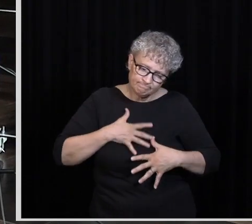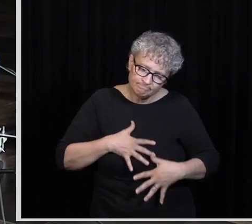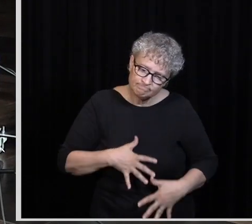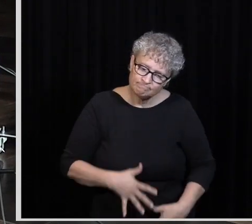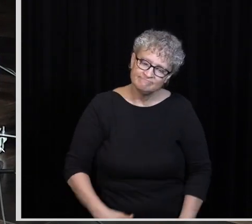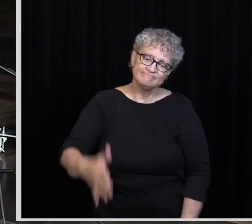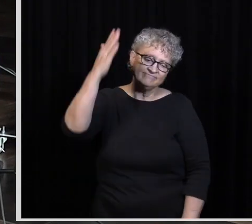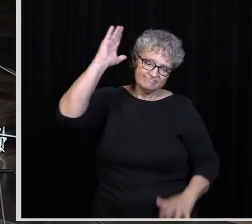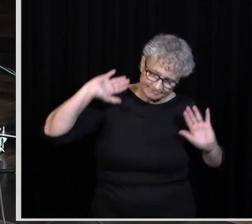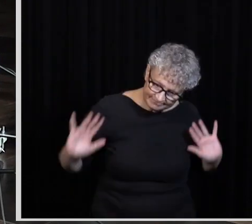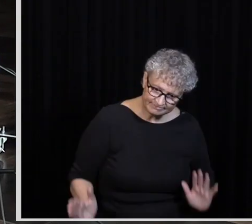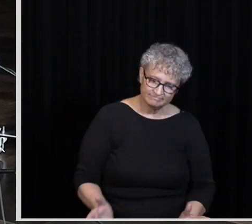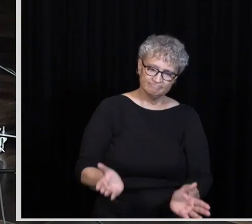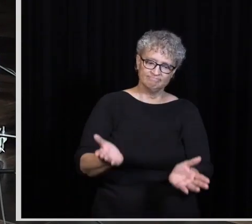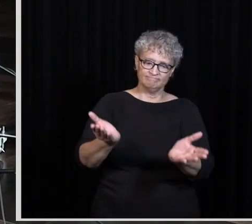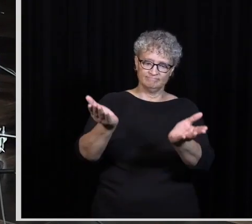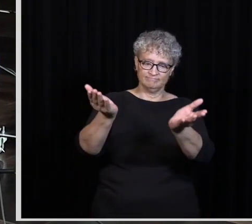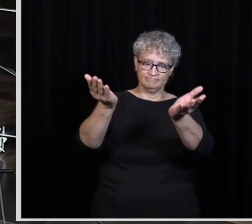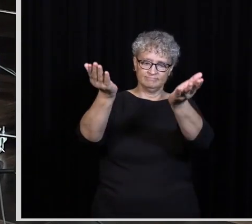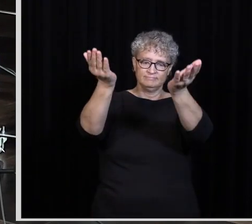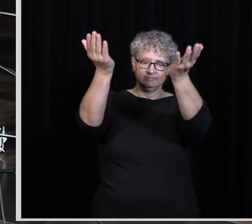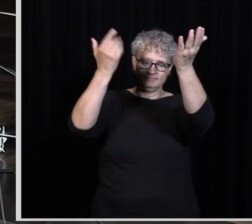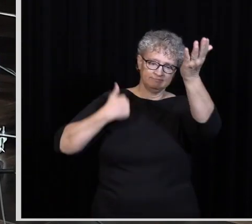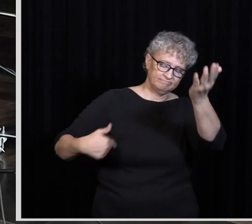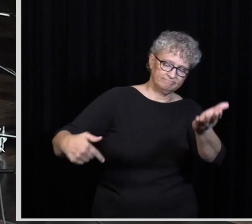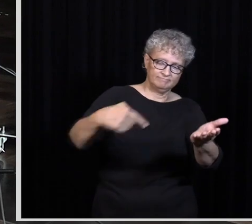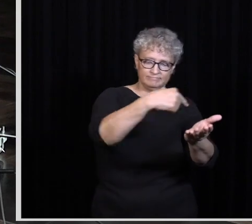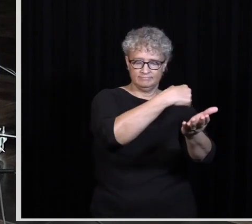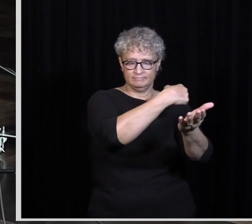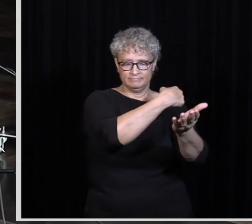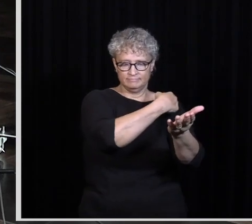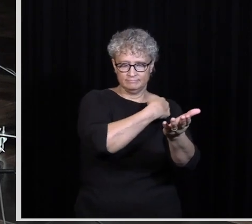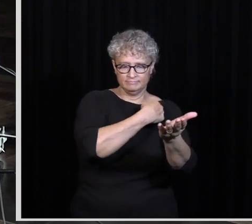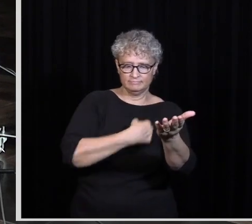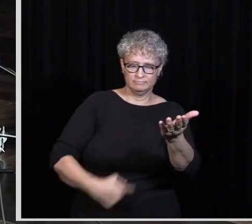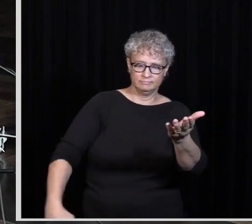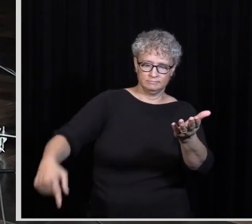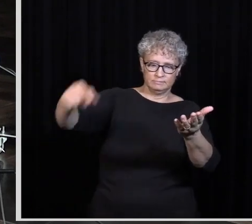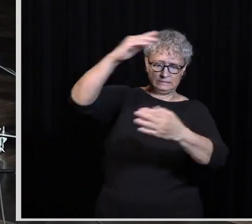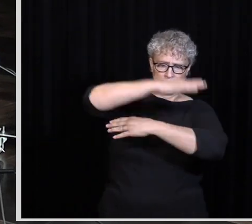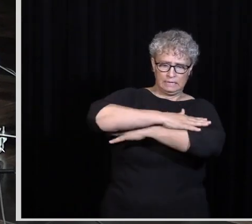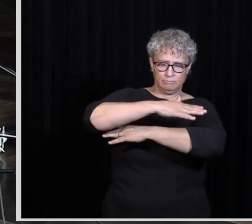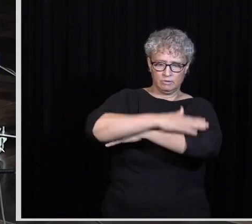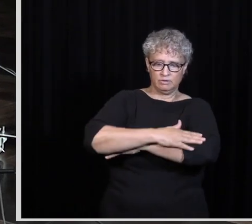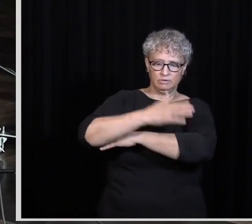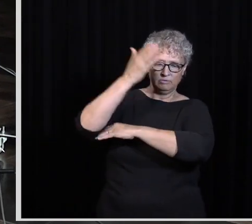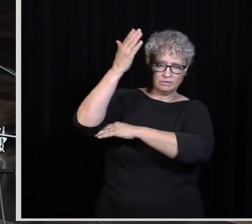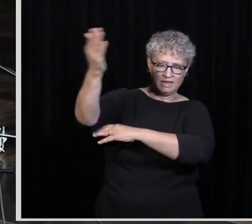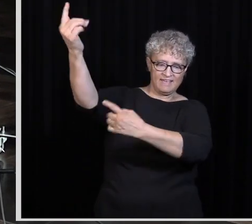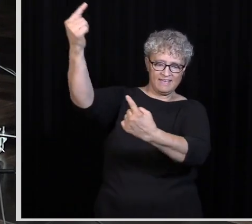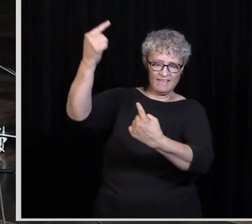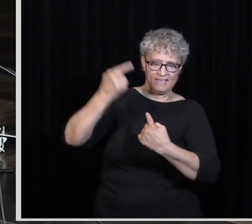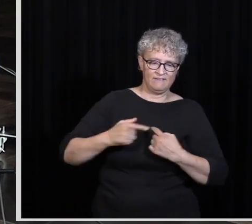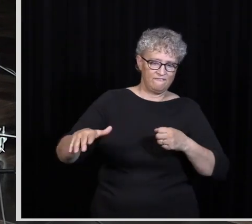Of Ashes You Lifted Us To The Table You